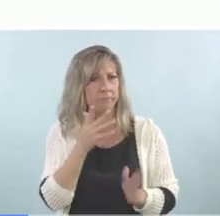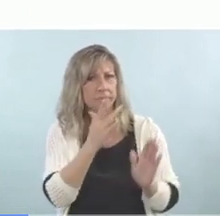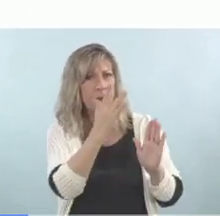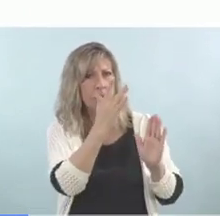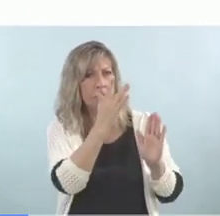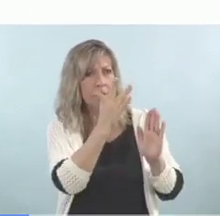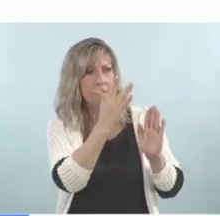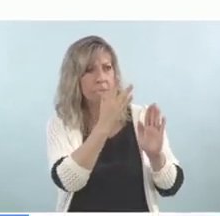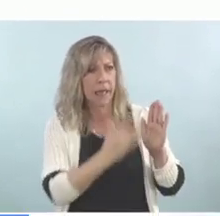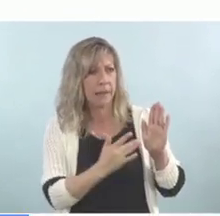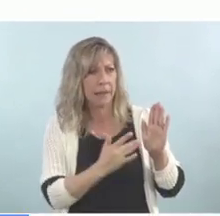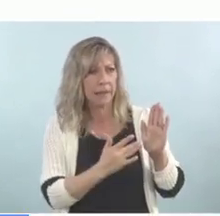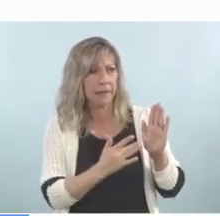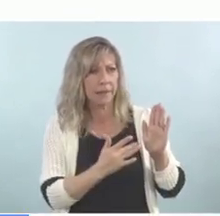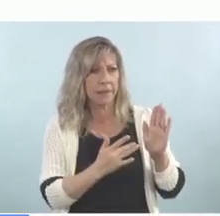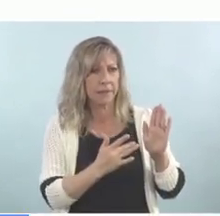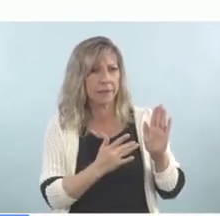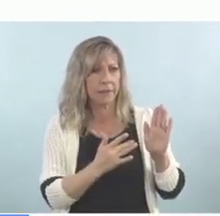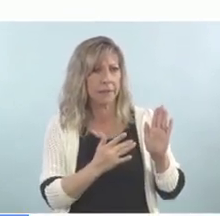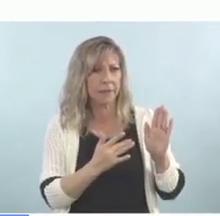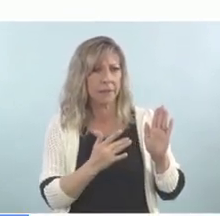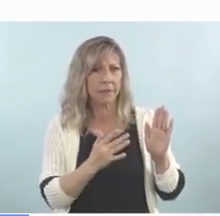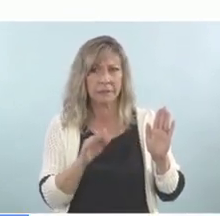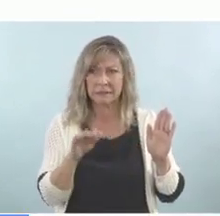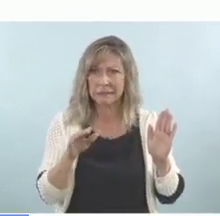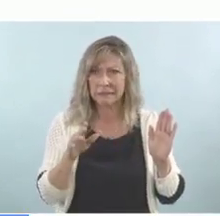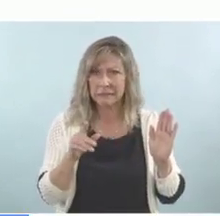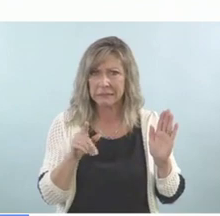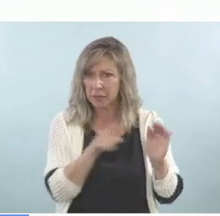I don't see anything. you all? Uh,